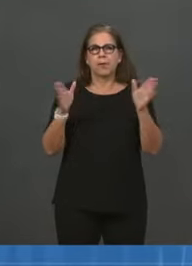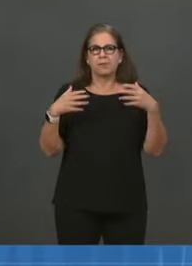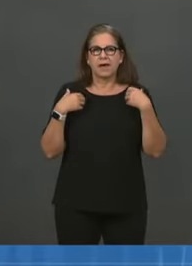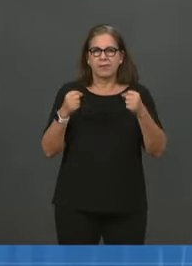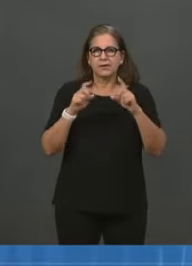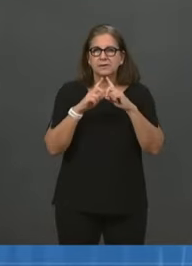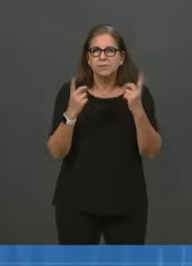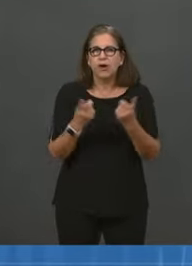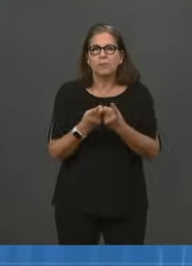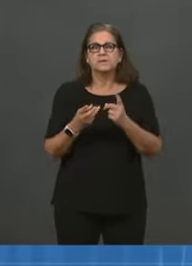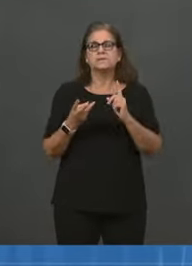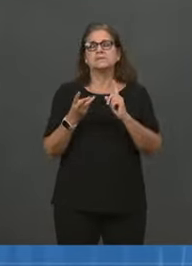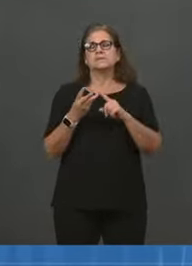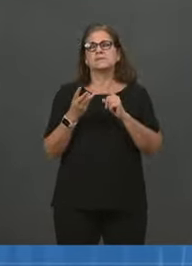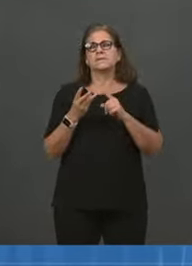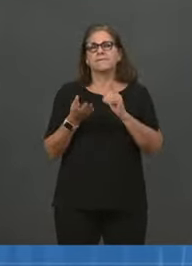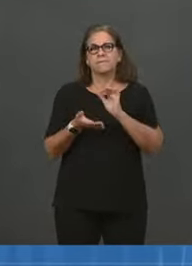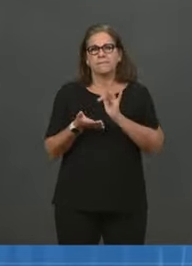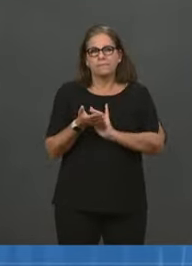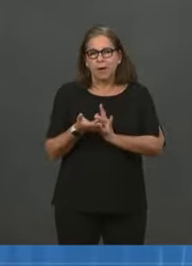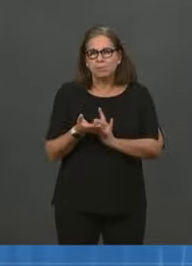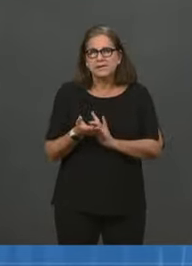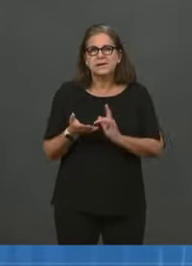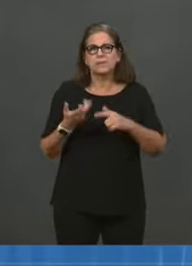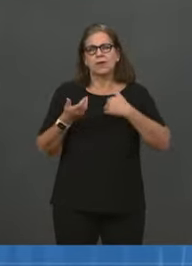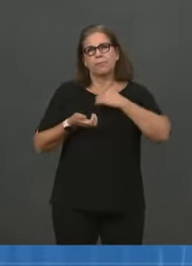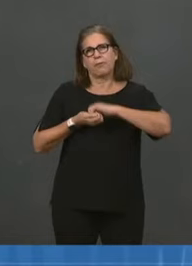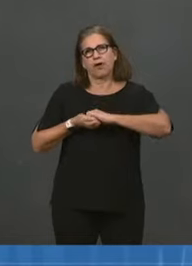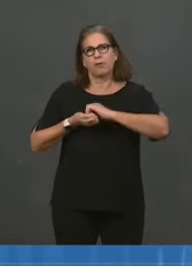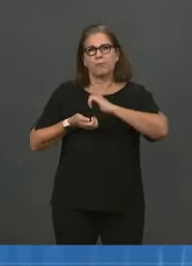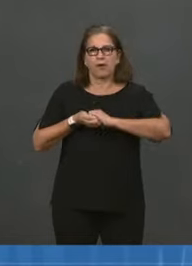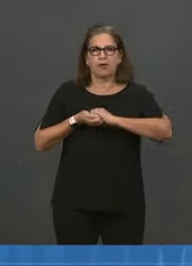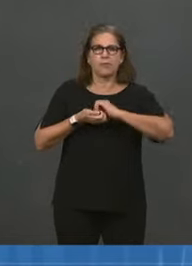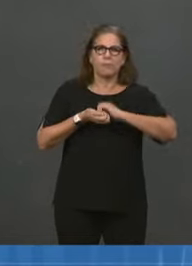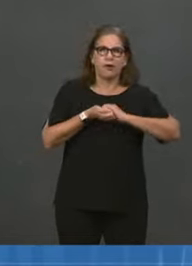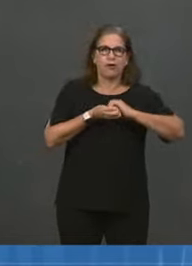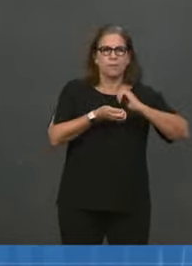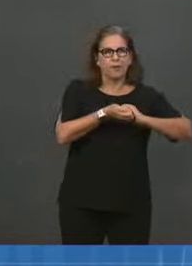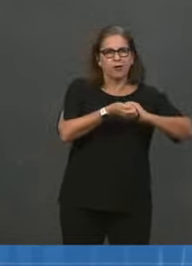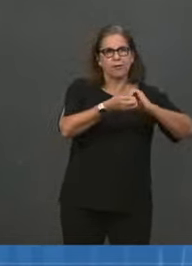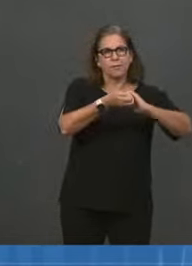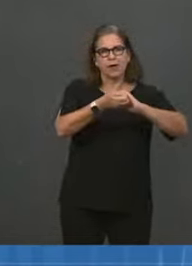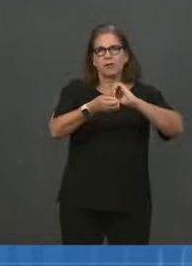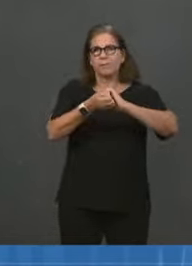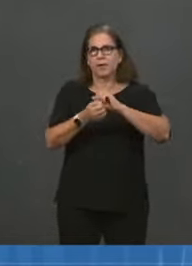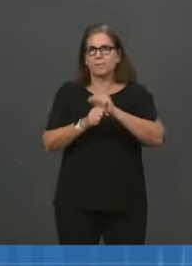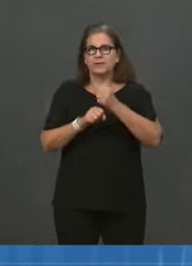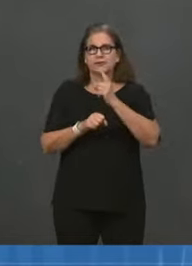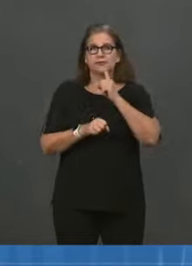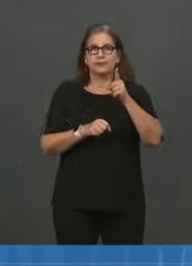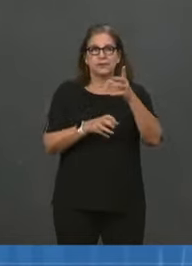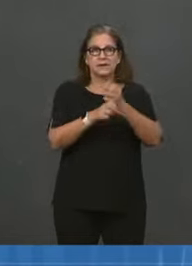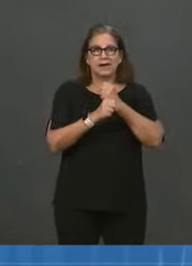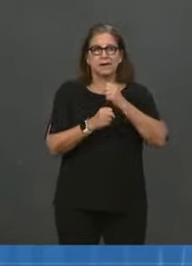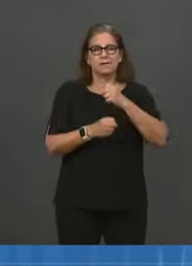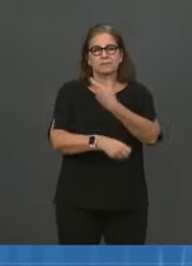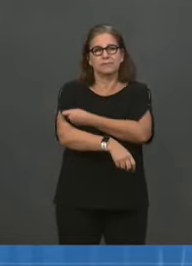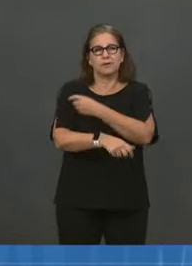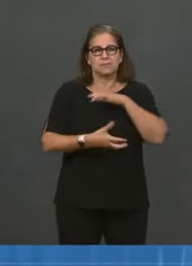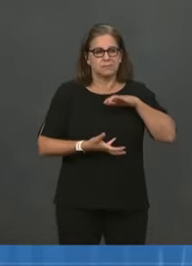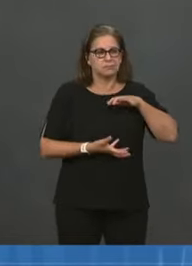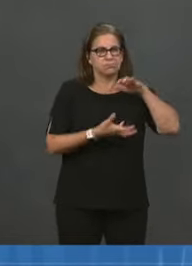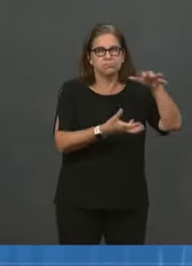to ensure vaccine sites and providers have operations in place to get shots in arms quickly, efficiently, and